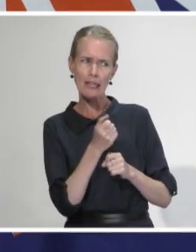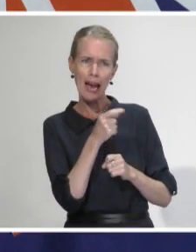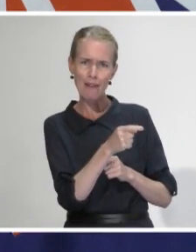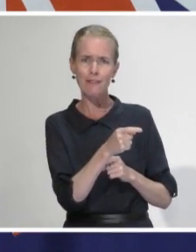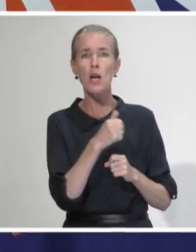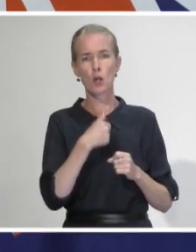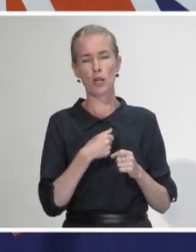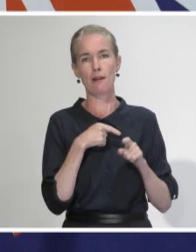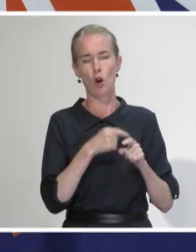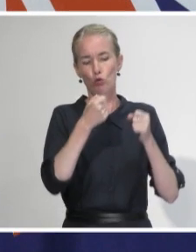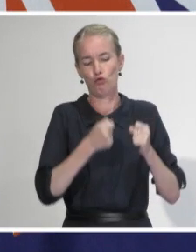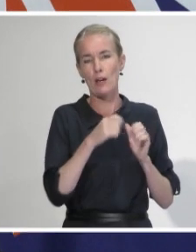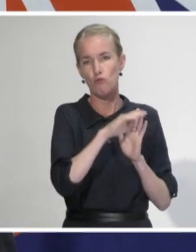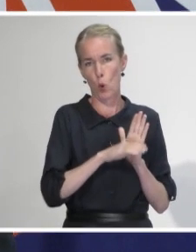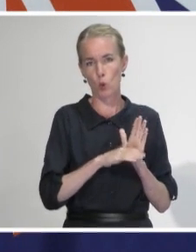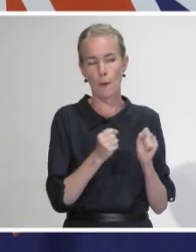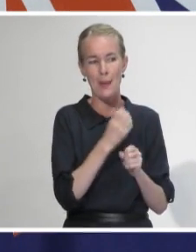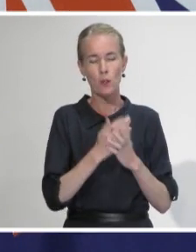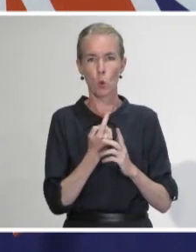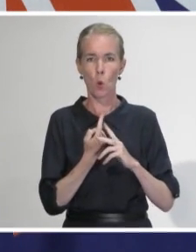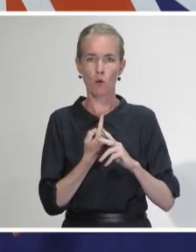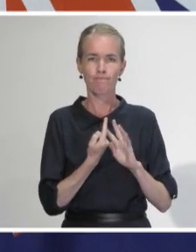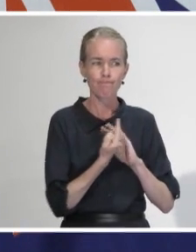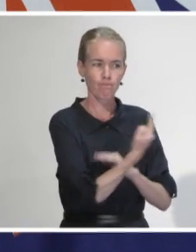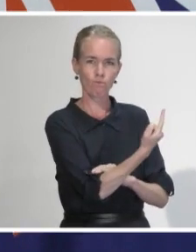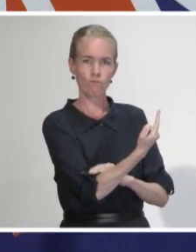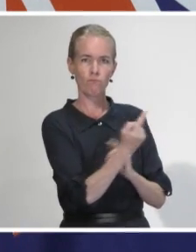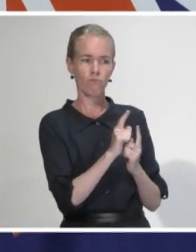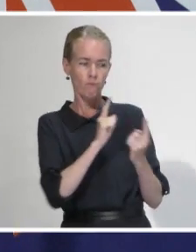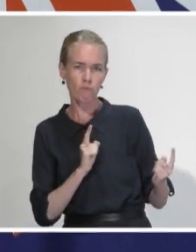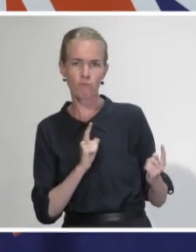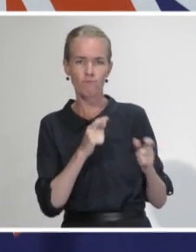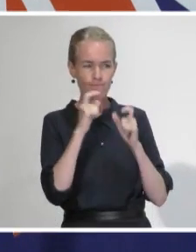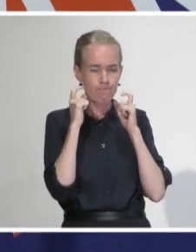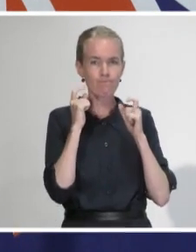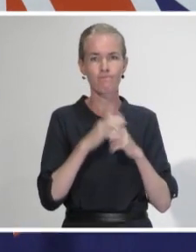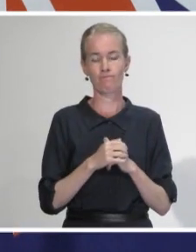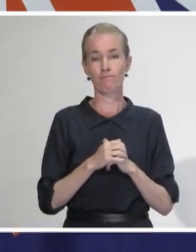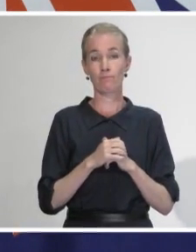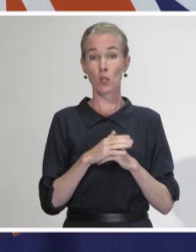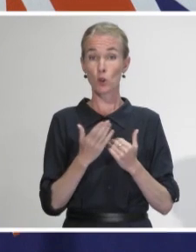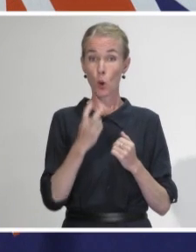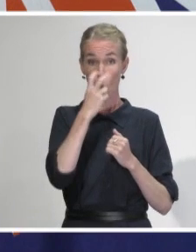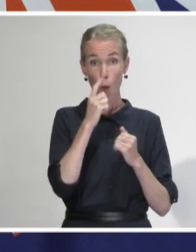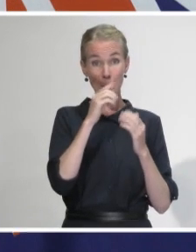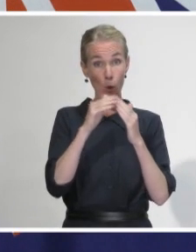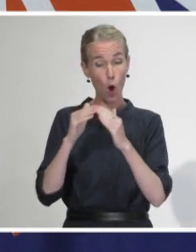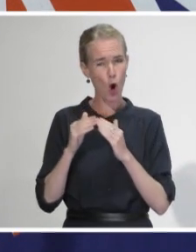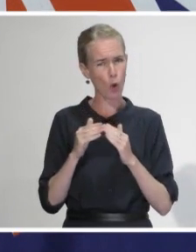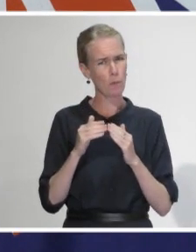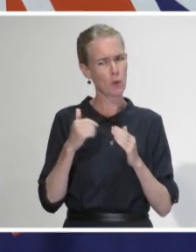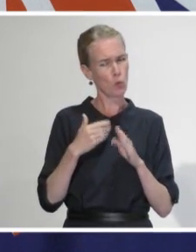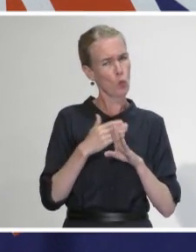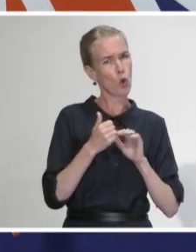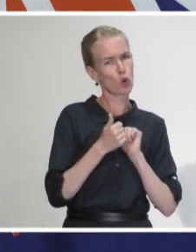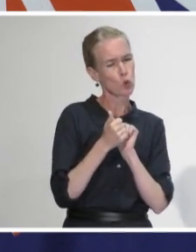there are a number of steps underway to continue to work very closely with our age residential care sector to ensure that we are